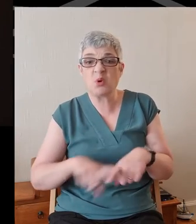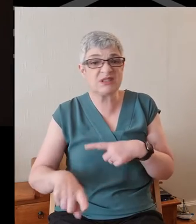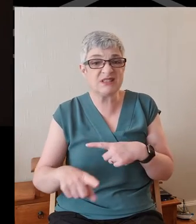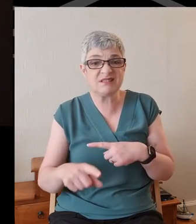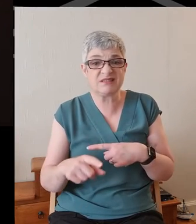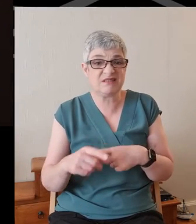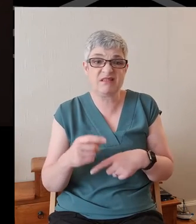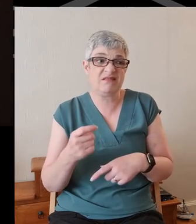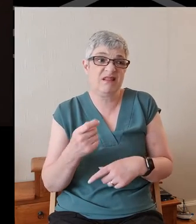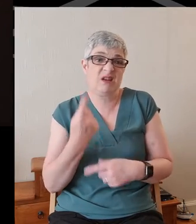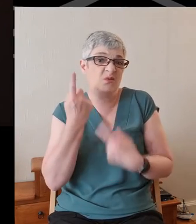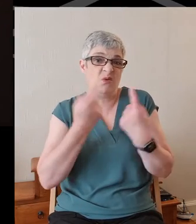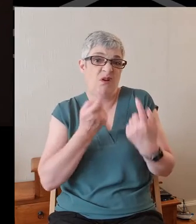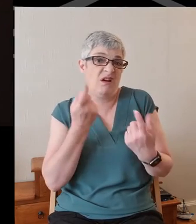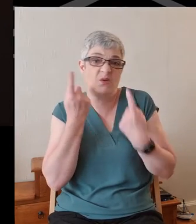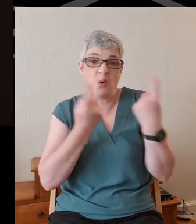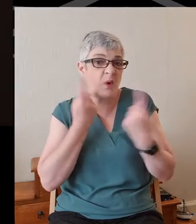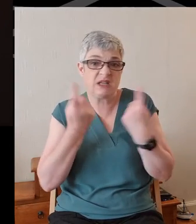don't consider.